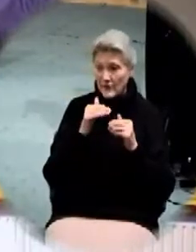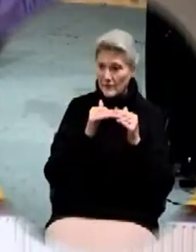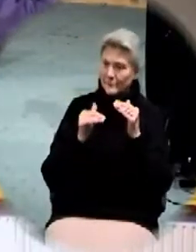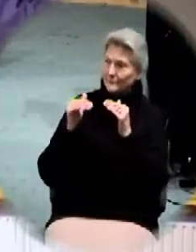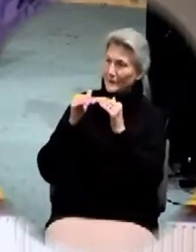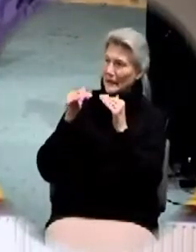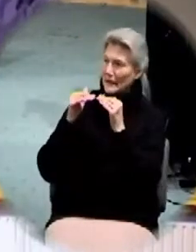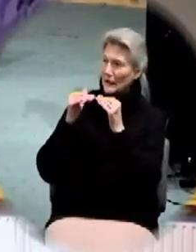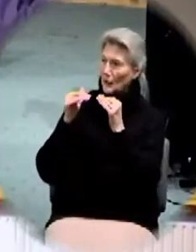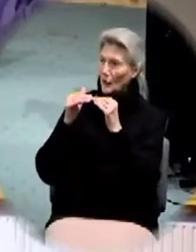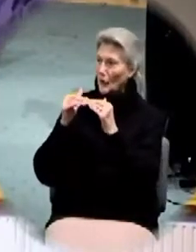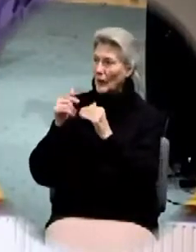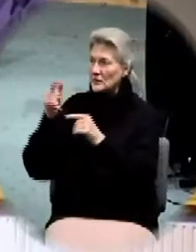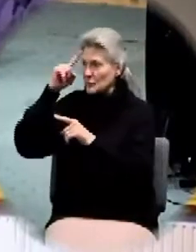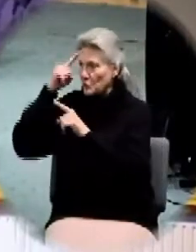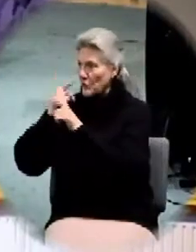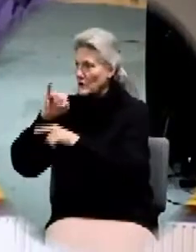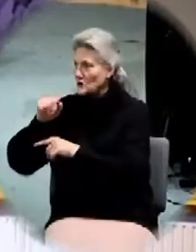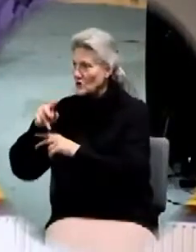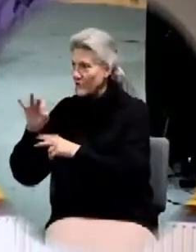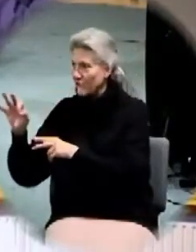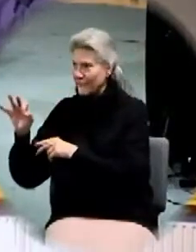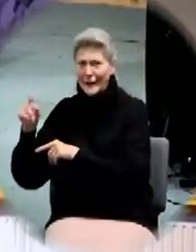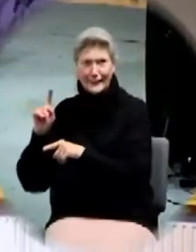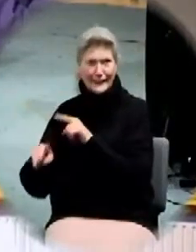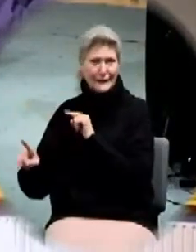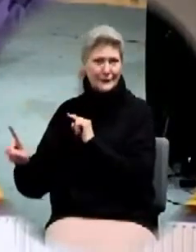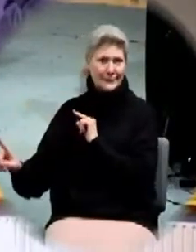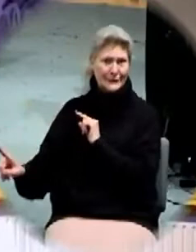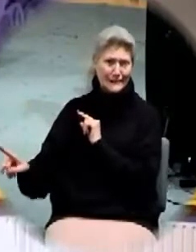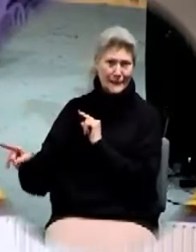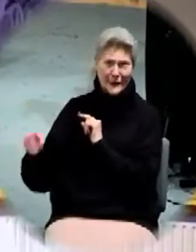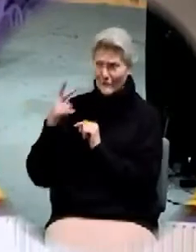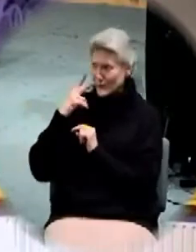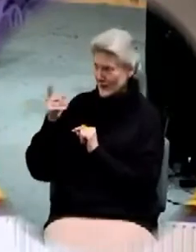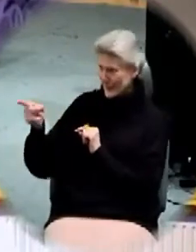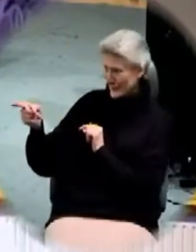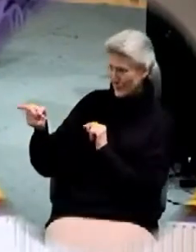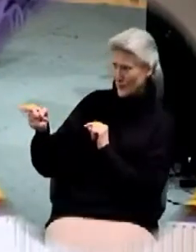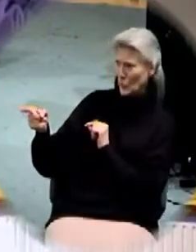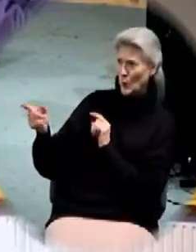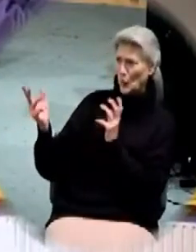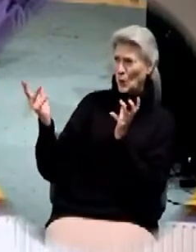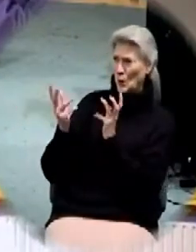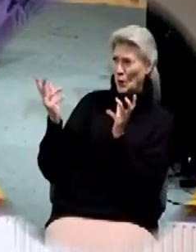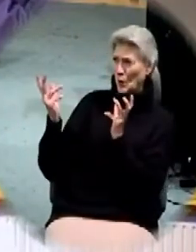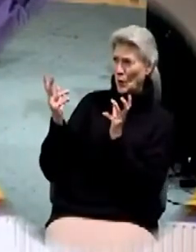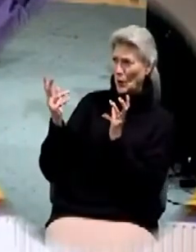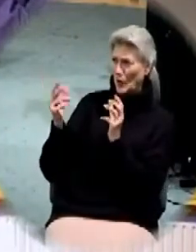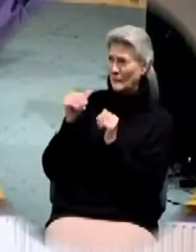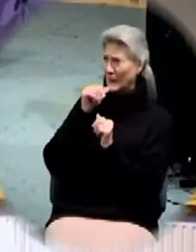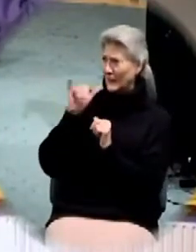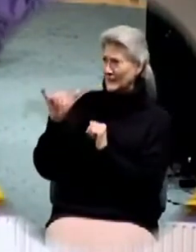gentleman I couldn't anyway you seen this guy but